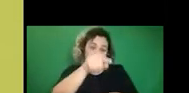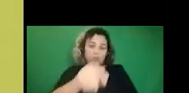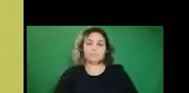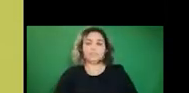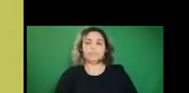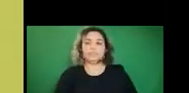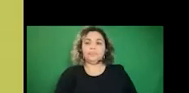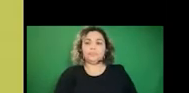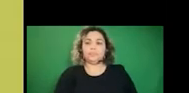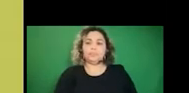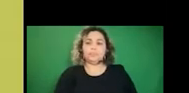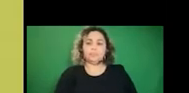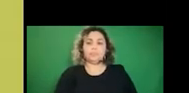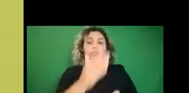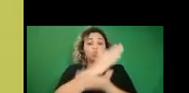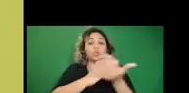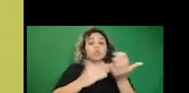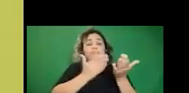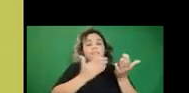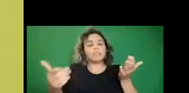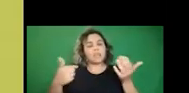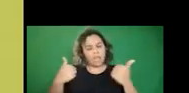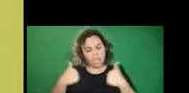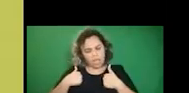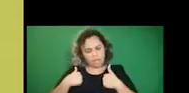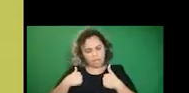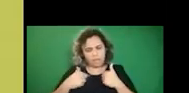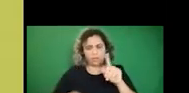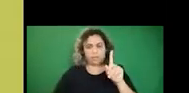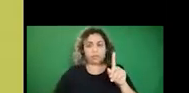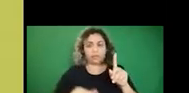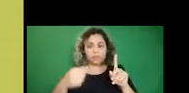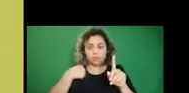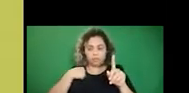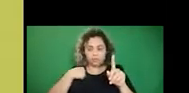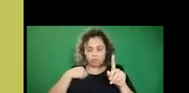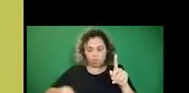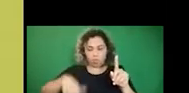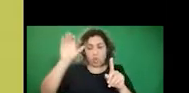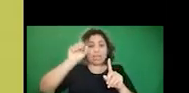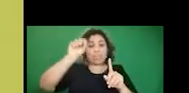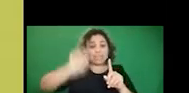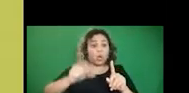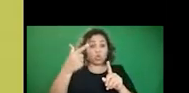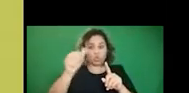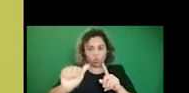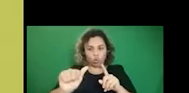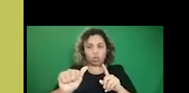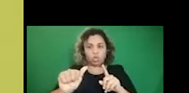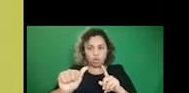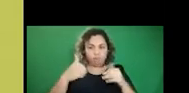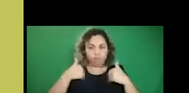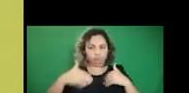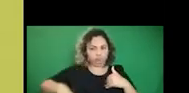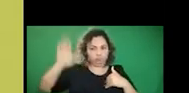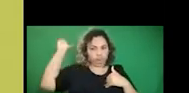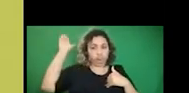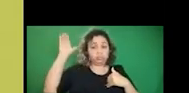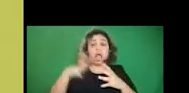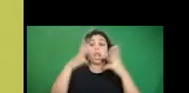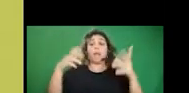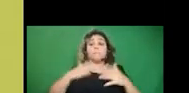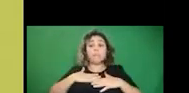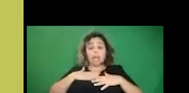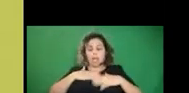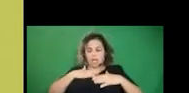Some of the things that, um, I have definitely, I grew up in the South, uh, in Georgia. So a lot of my, um,